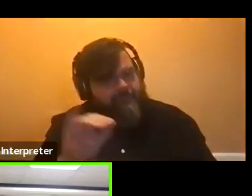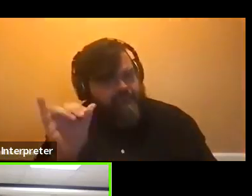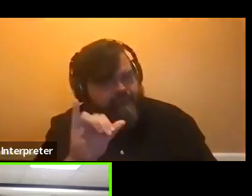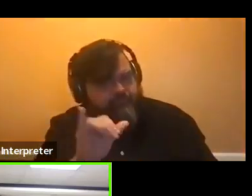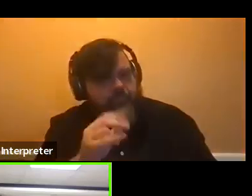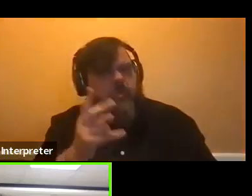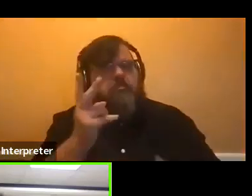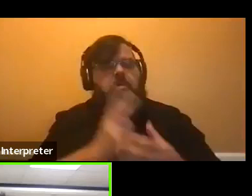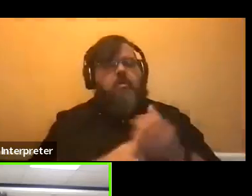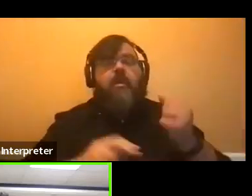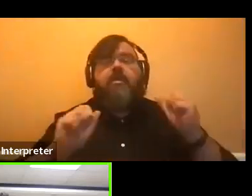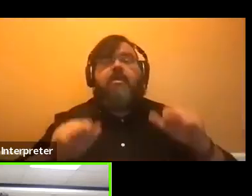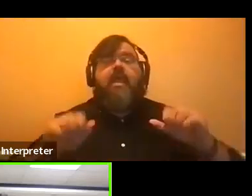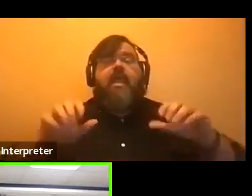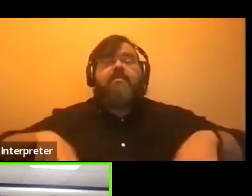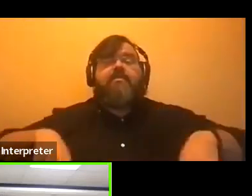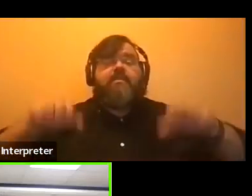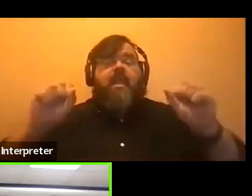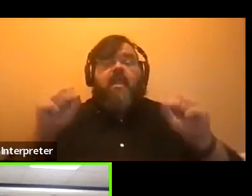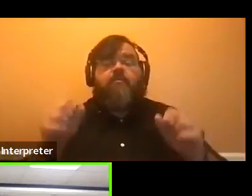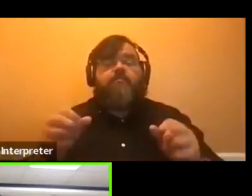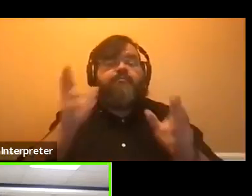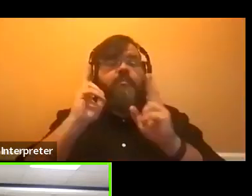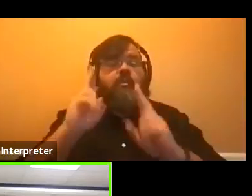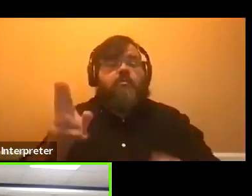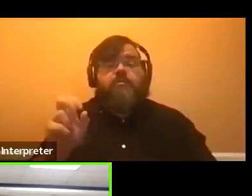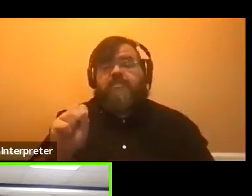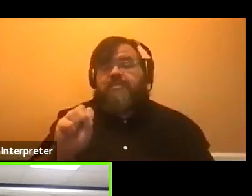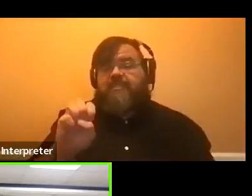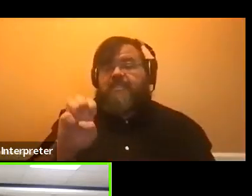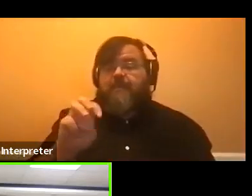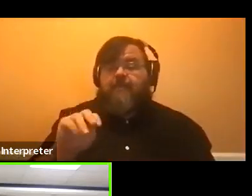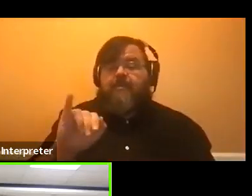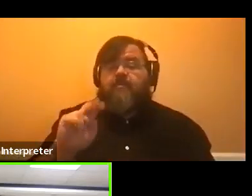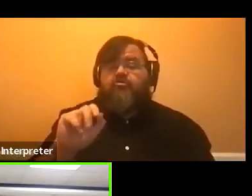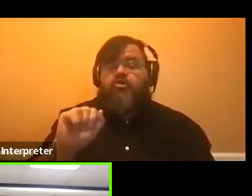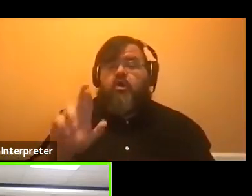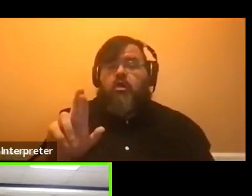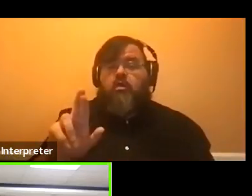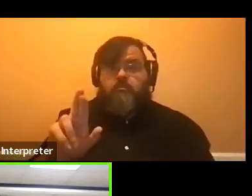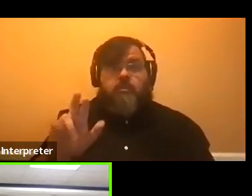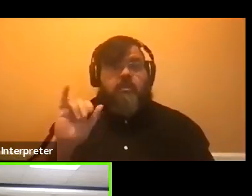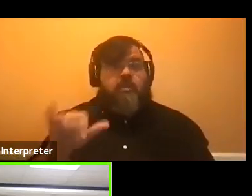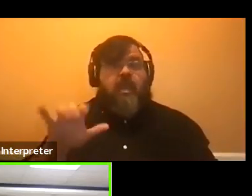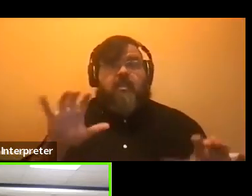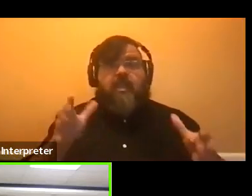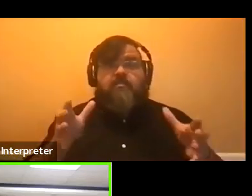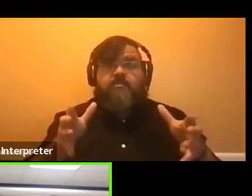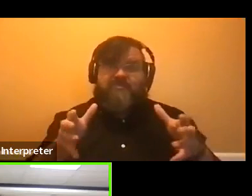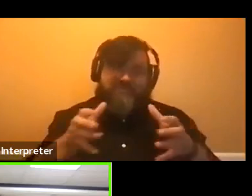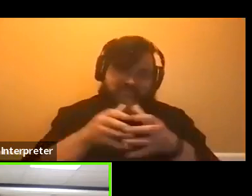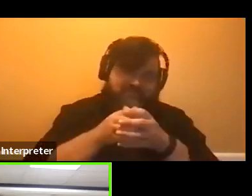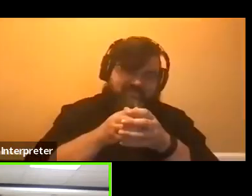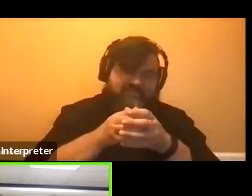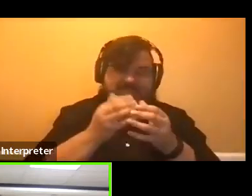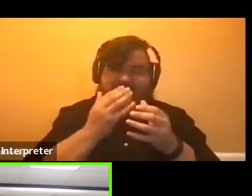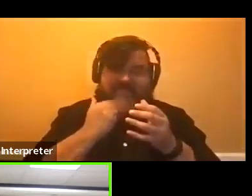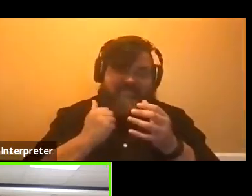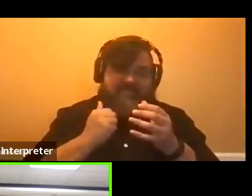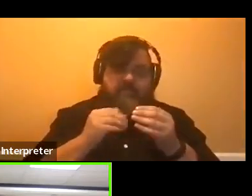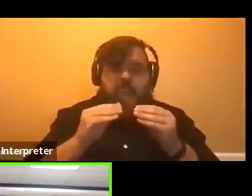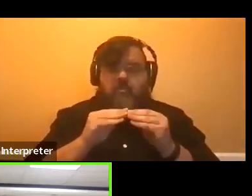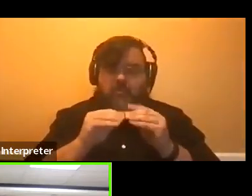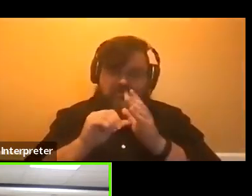then you can also take, like, something called honors seminars. So those are, like, even smaller course sizes, and the focus areas are even more, like, intensive.